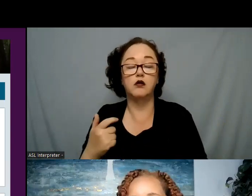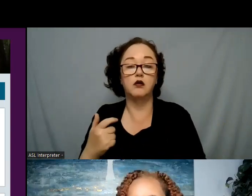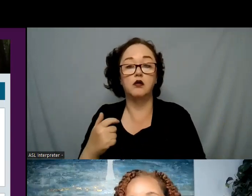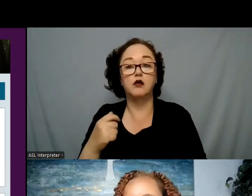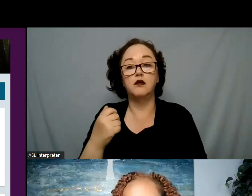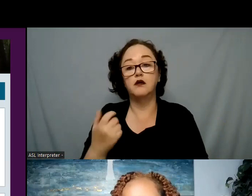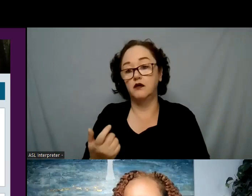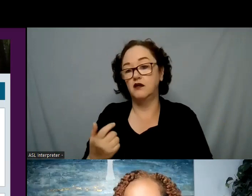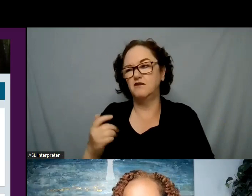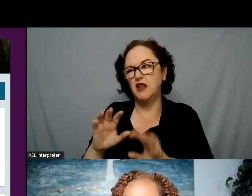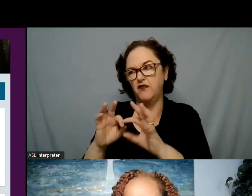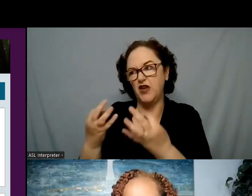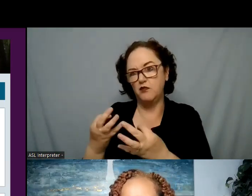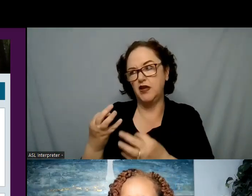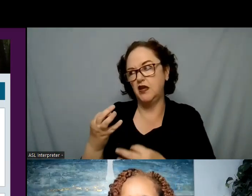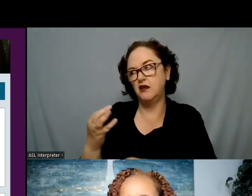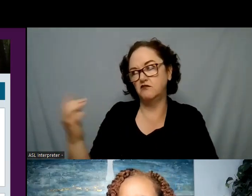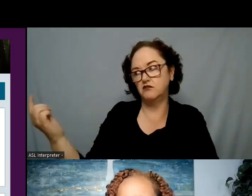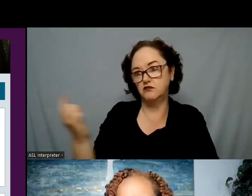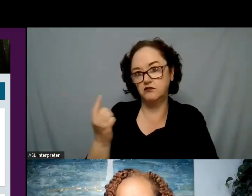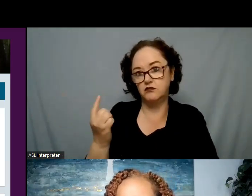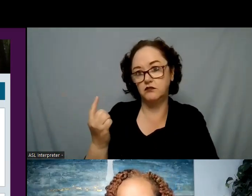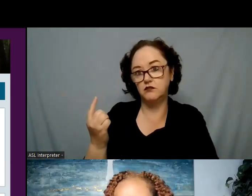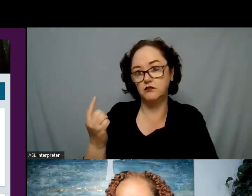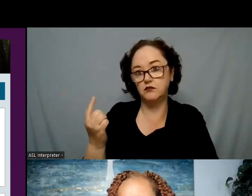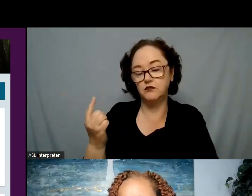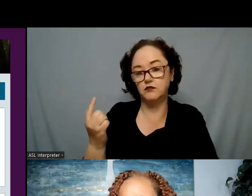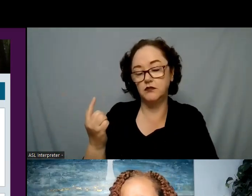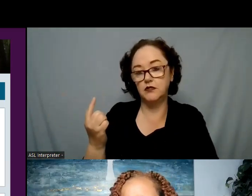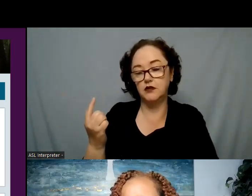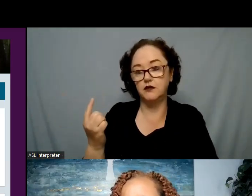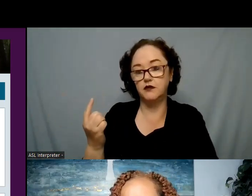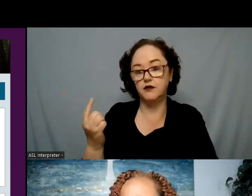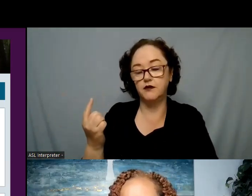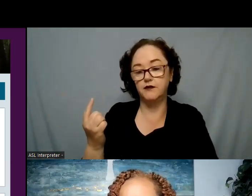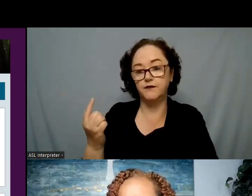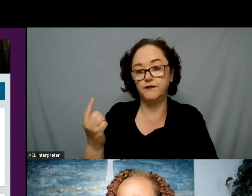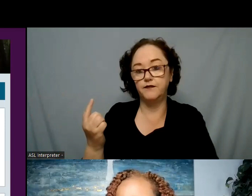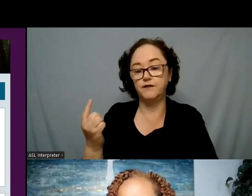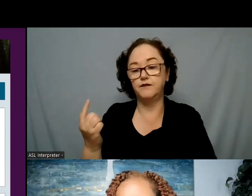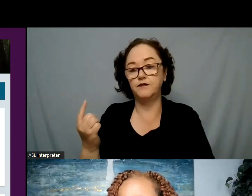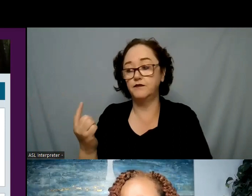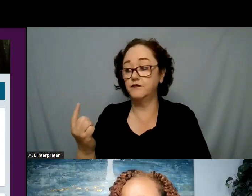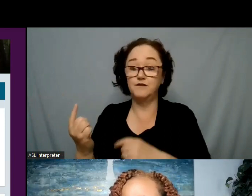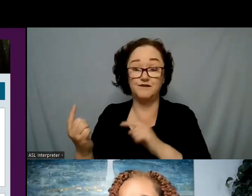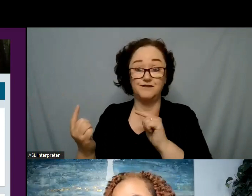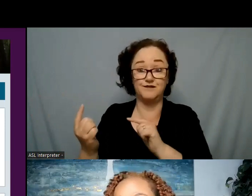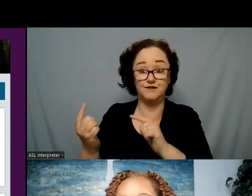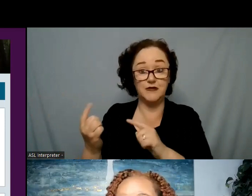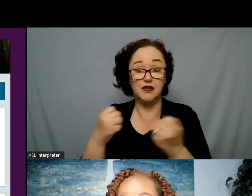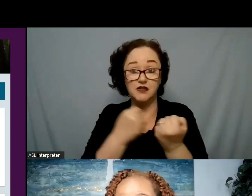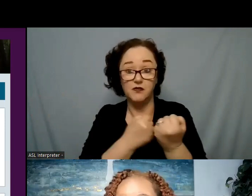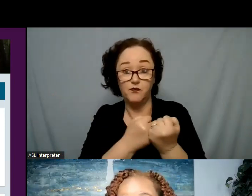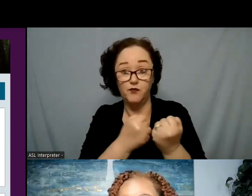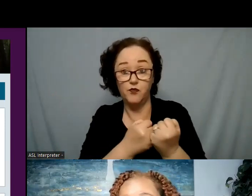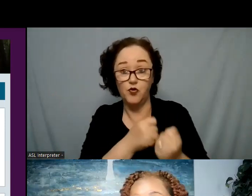in and the family member is the one that does that that is able to support the individual and sometimes